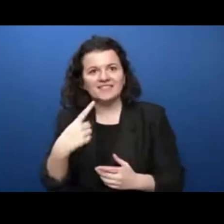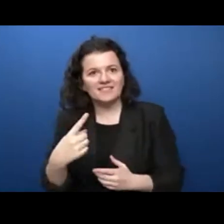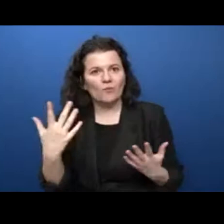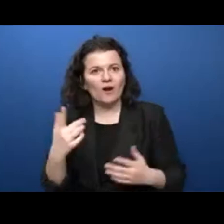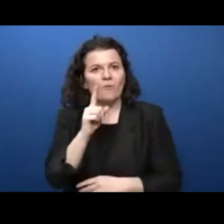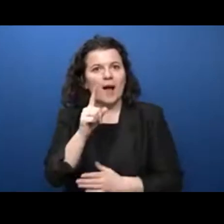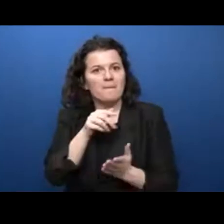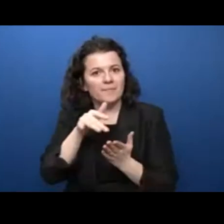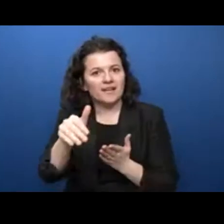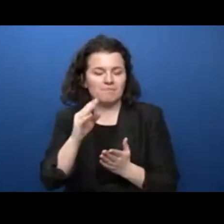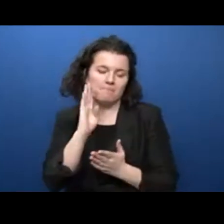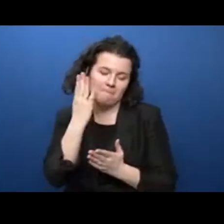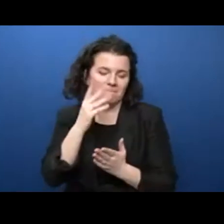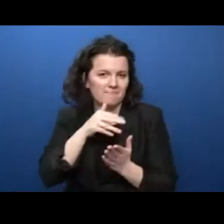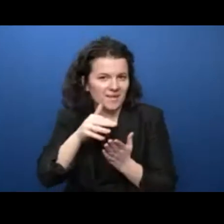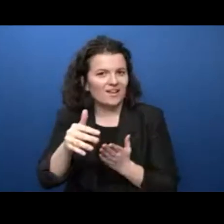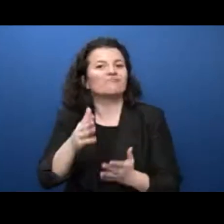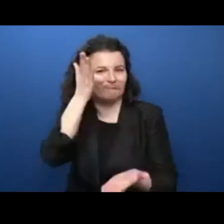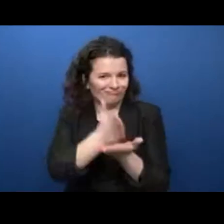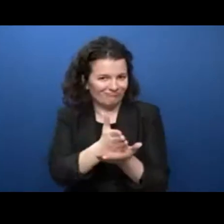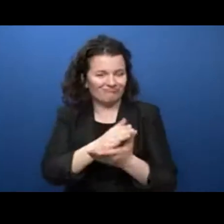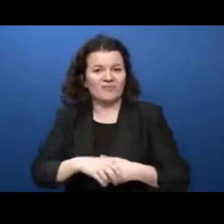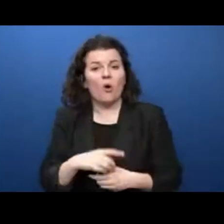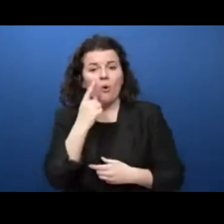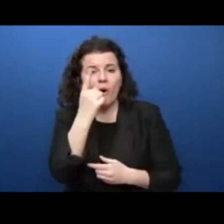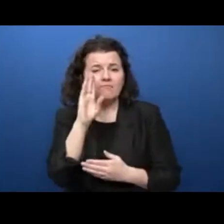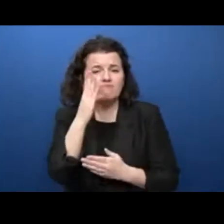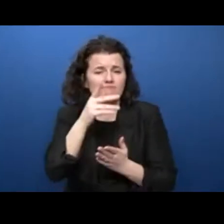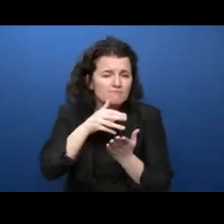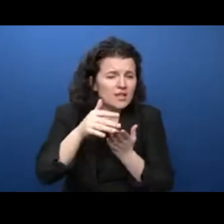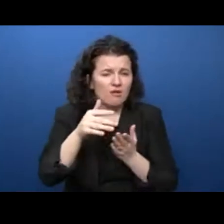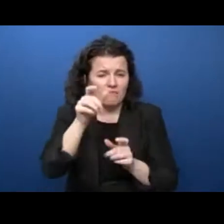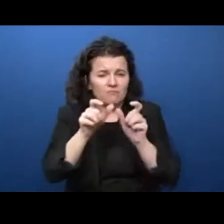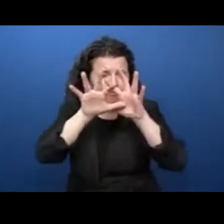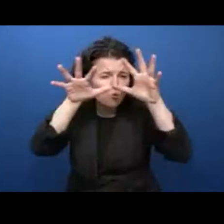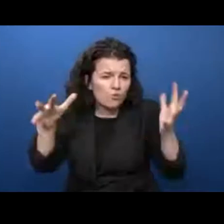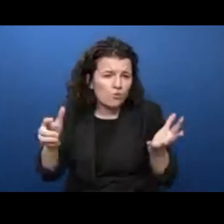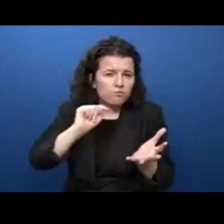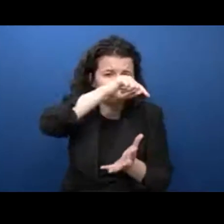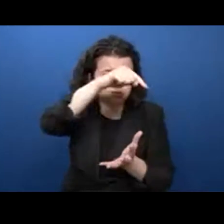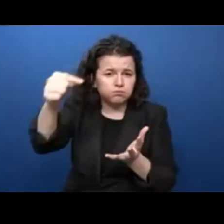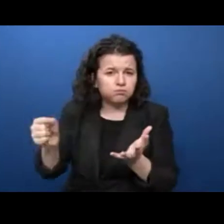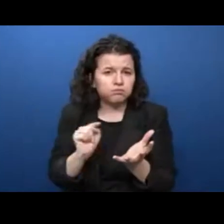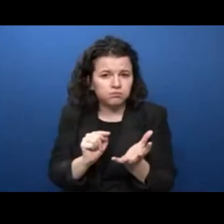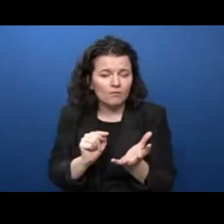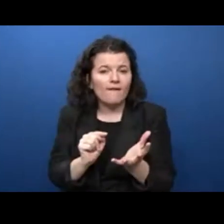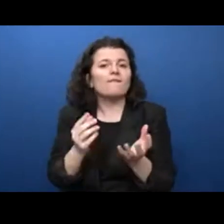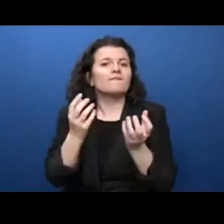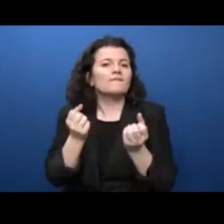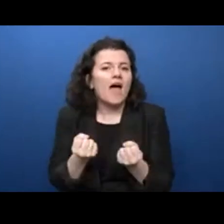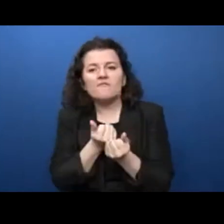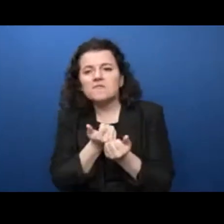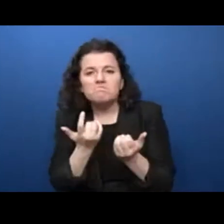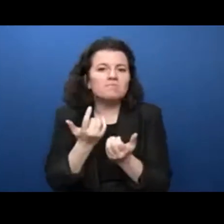correct answer. 1 billion people in the world currently live with some form of disability.